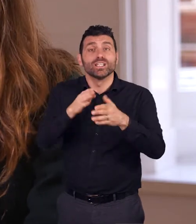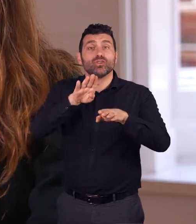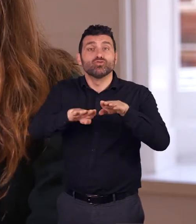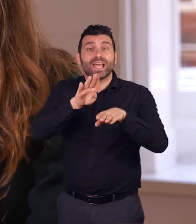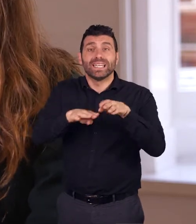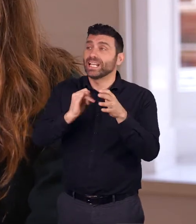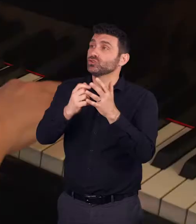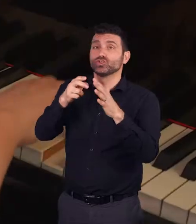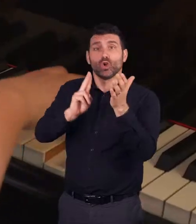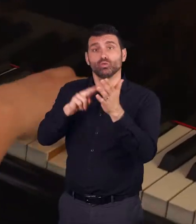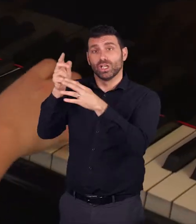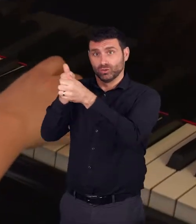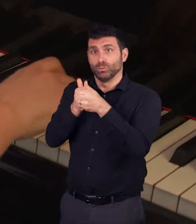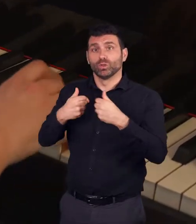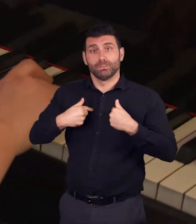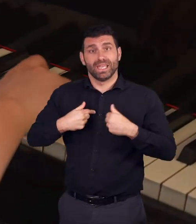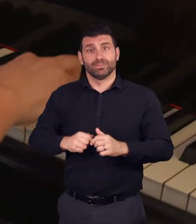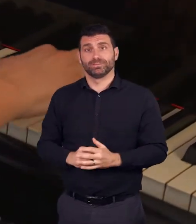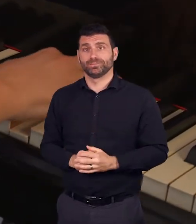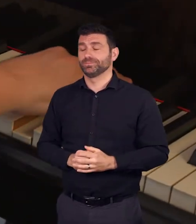Snowden throughout my training